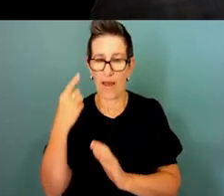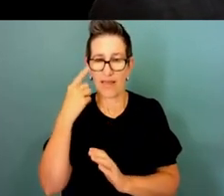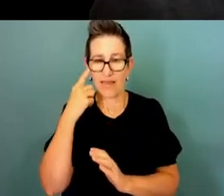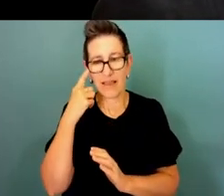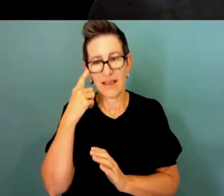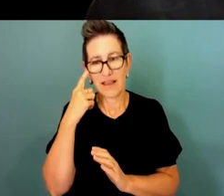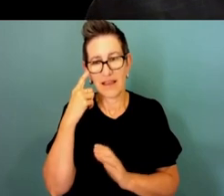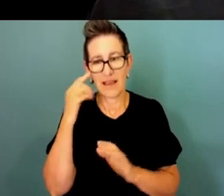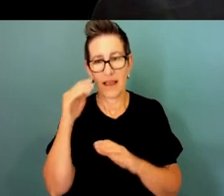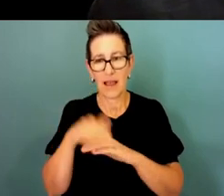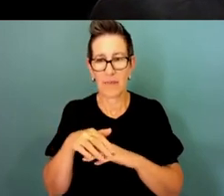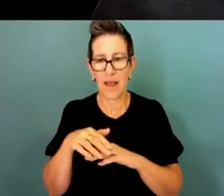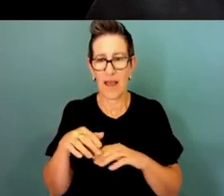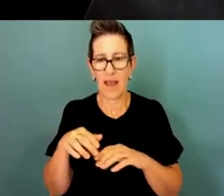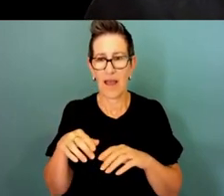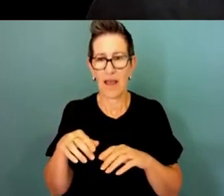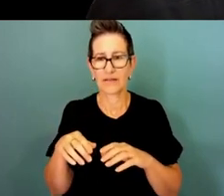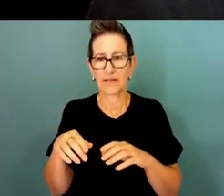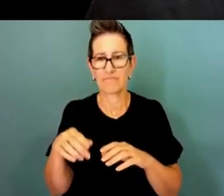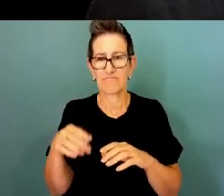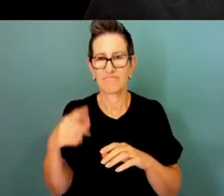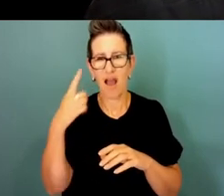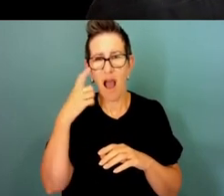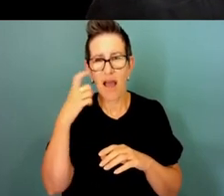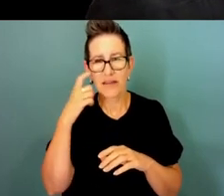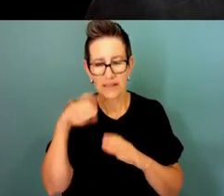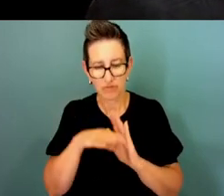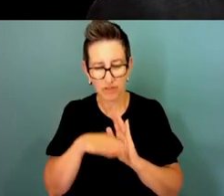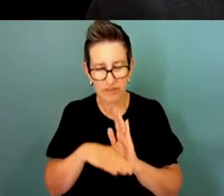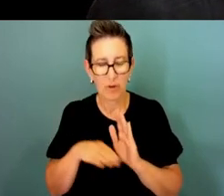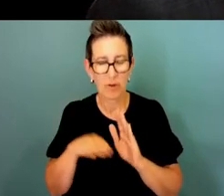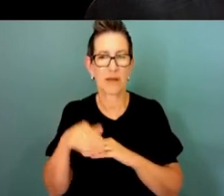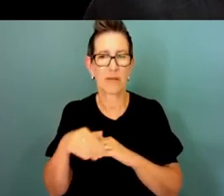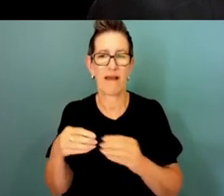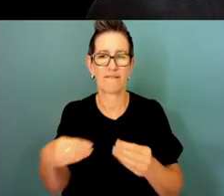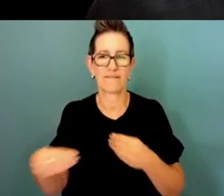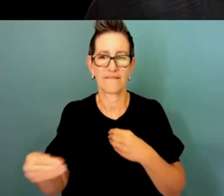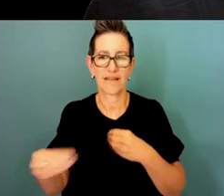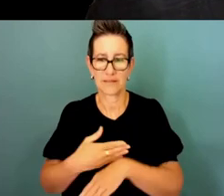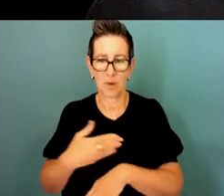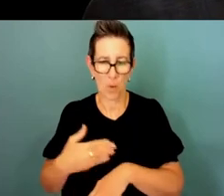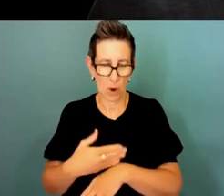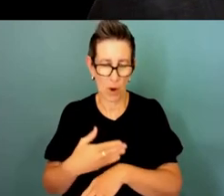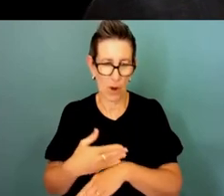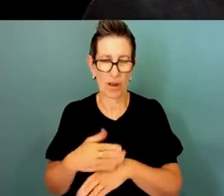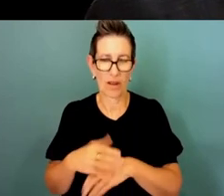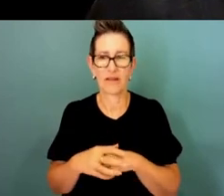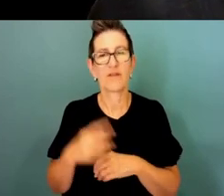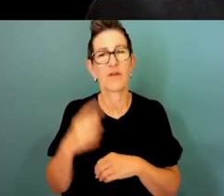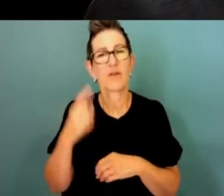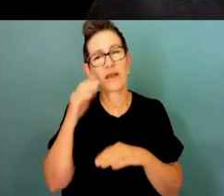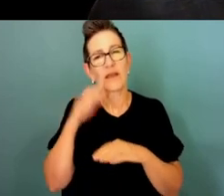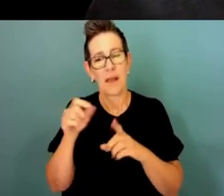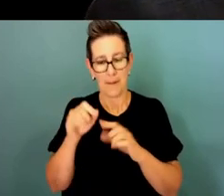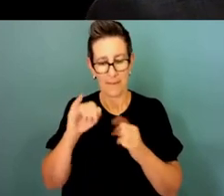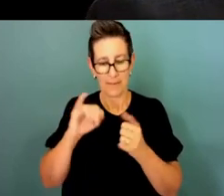principles around flexible work so obviously agency heads know their business and if you think about diversity of the public service you know